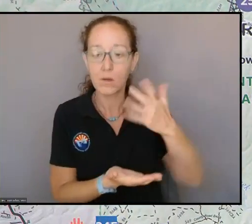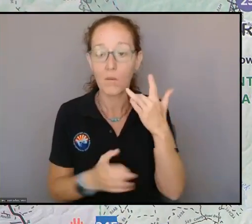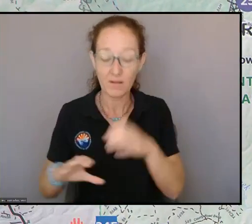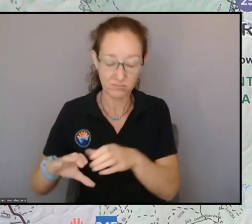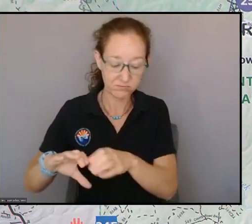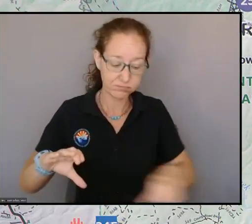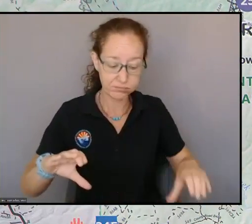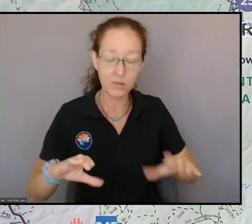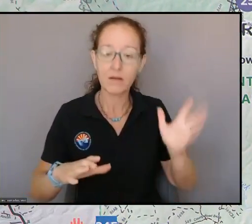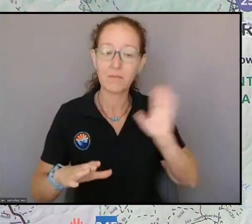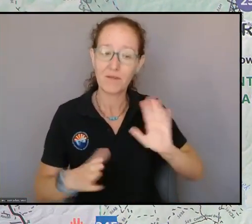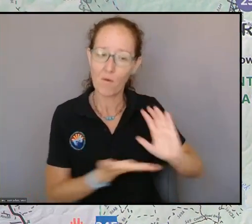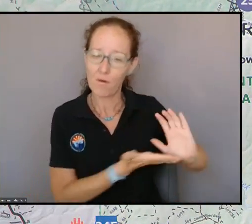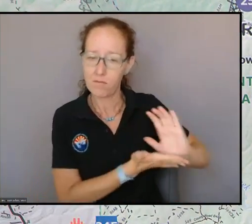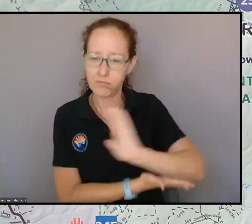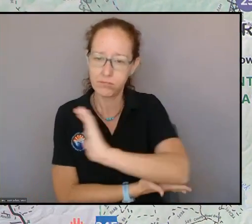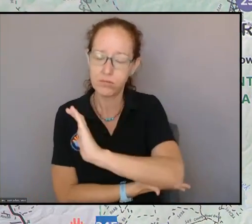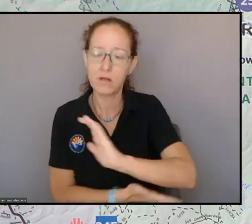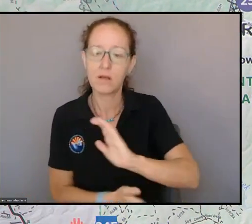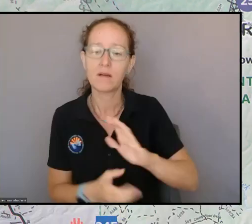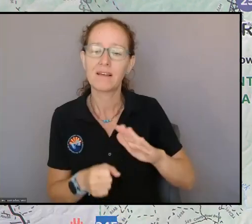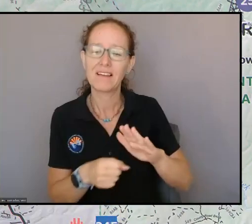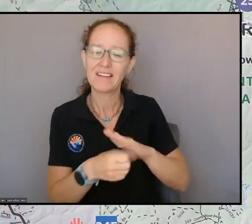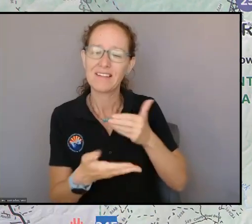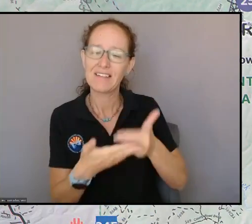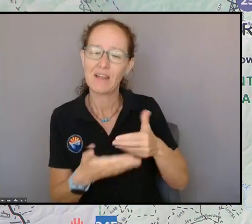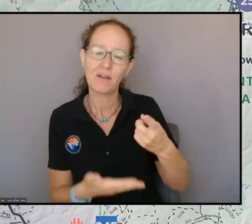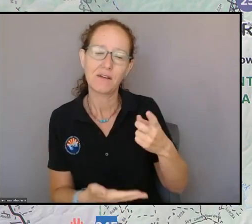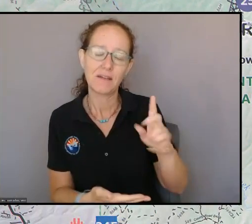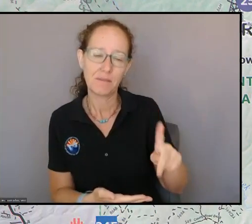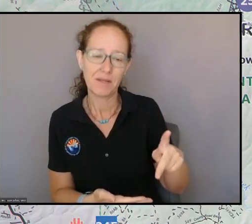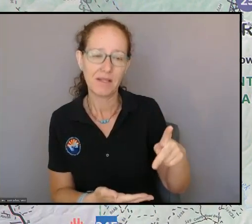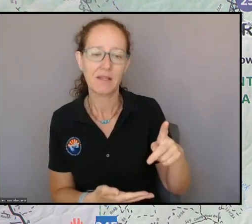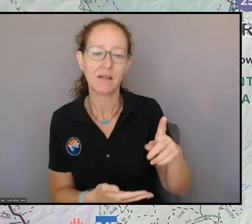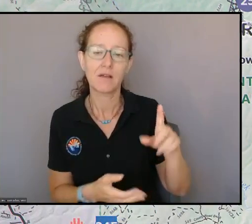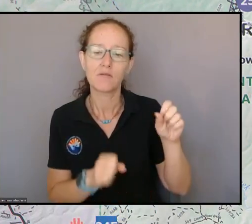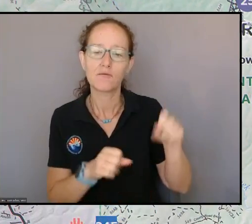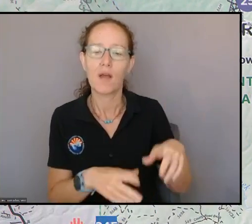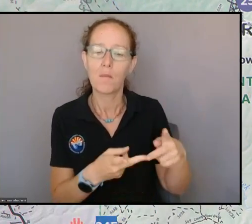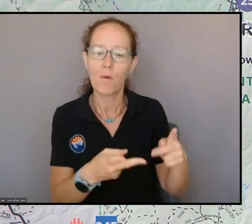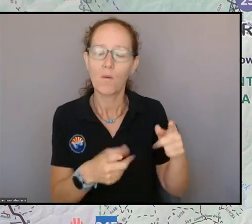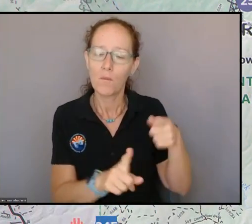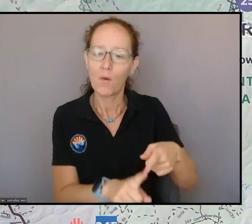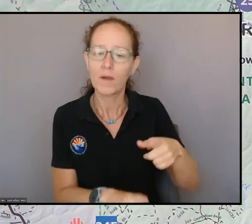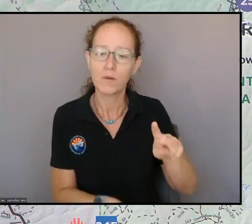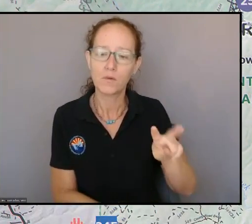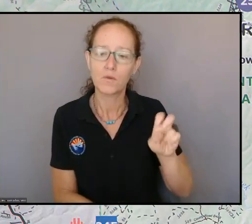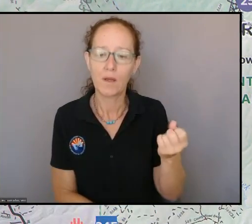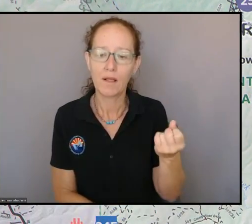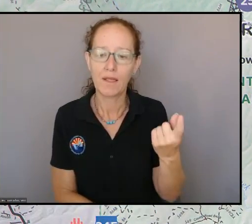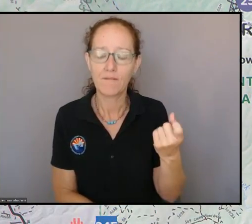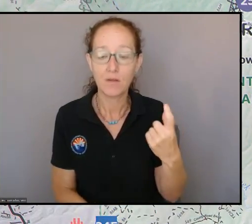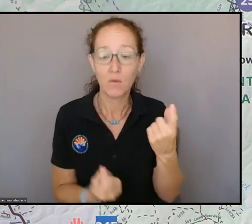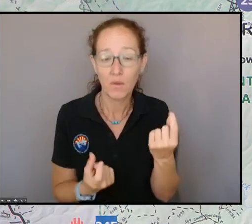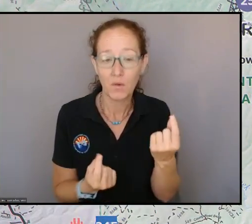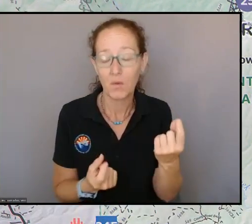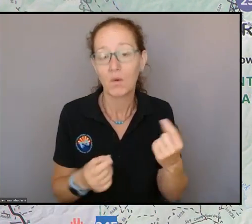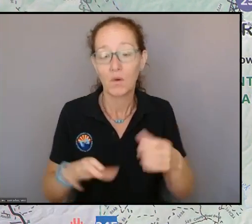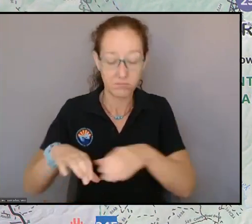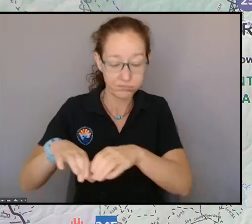the drop point 211, pulling back some stumps, putting in some water bars, dragging some of the logs back over that.